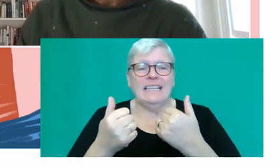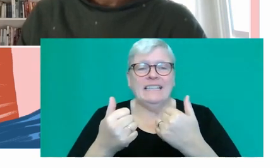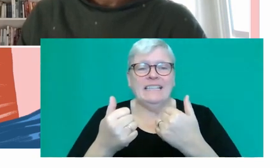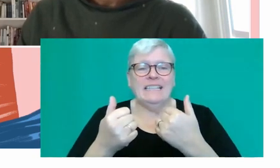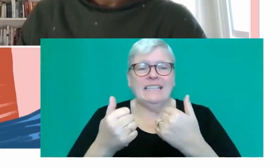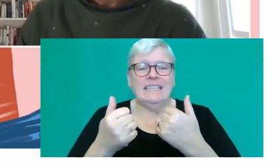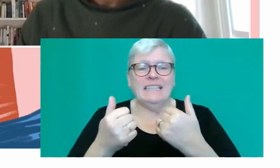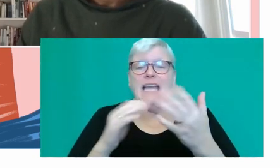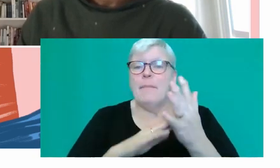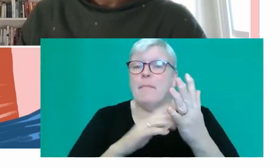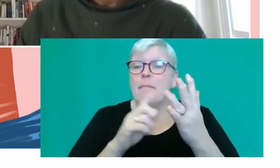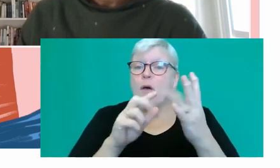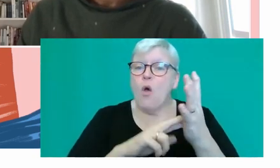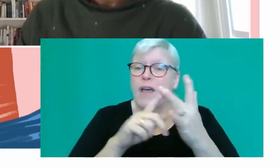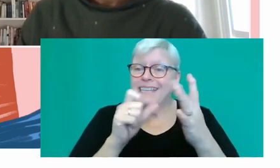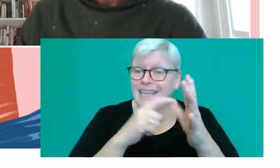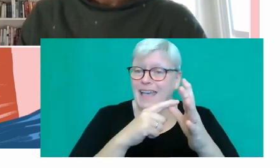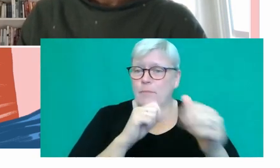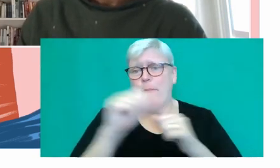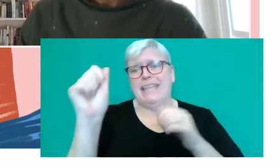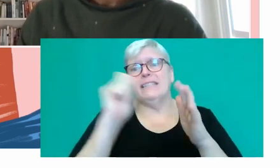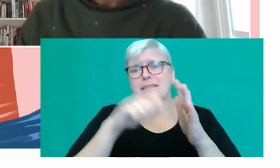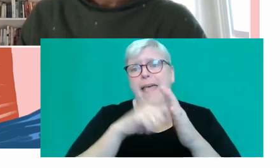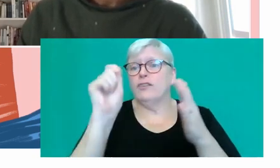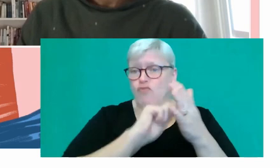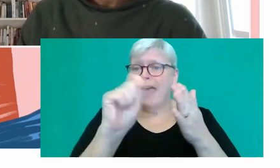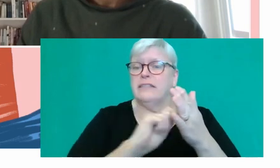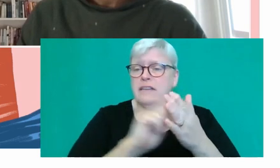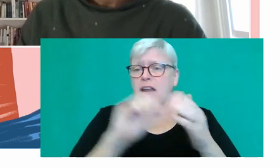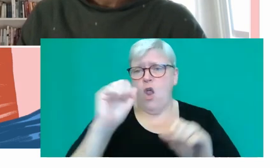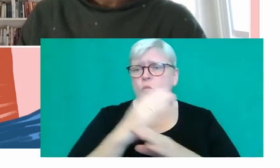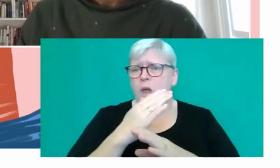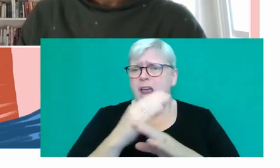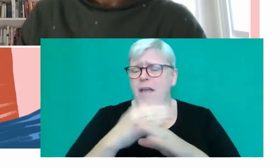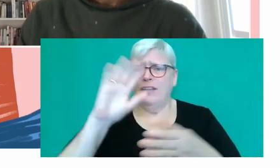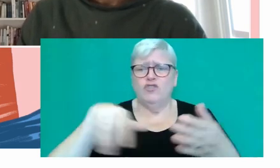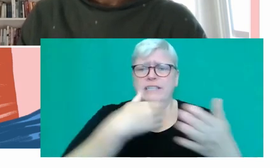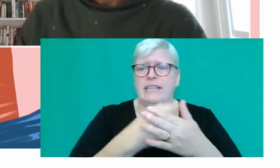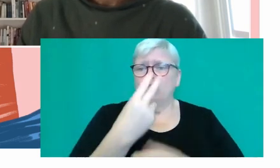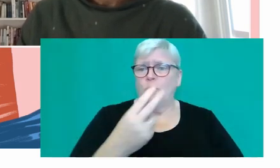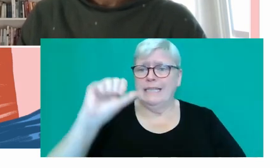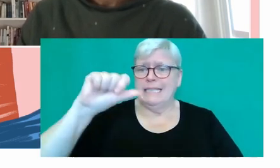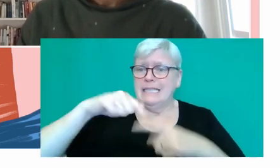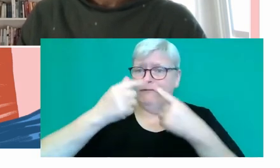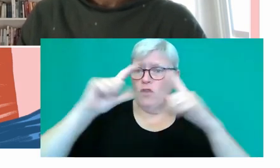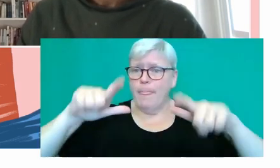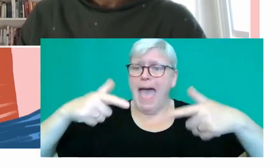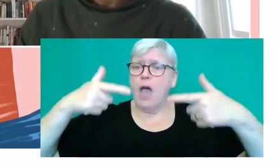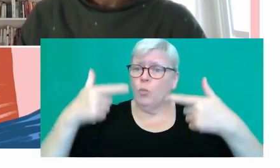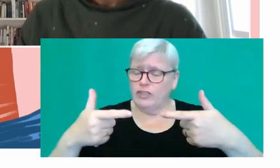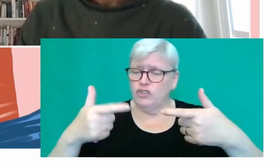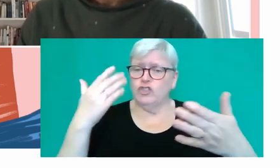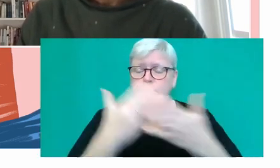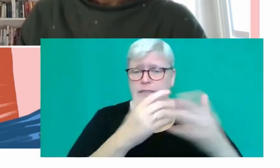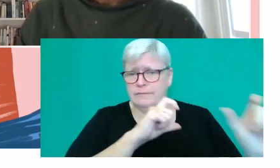Monica Ali is a best-selling writer whose work has been translated into 26 languages and she's the